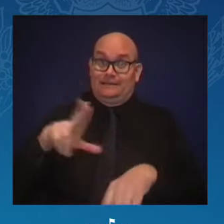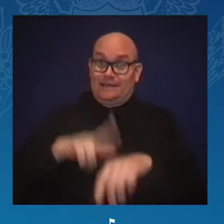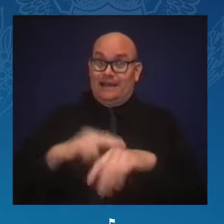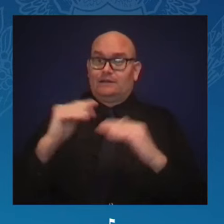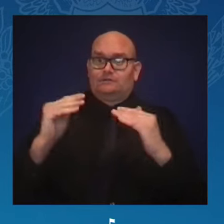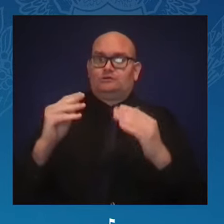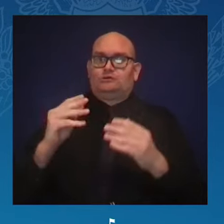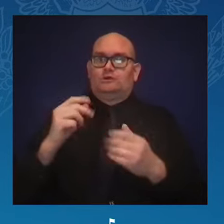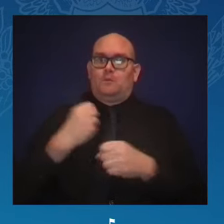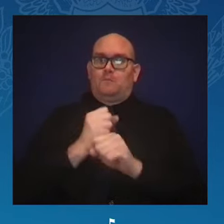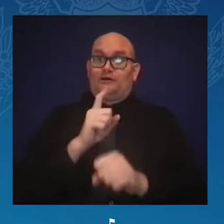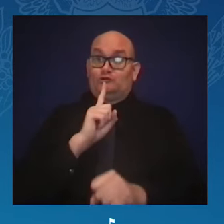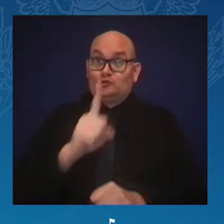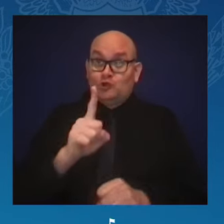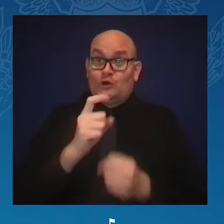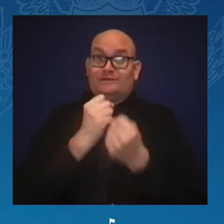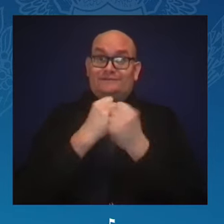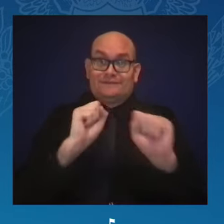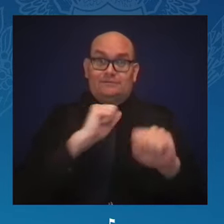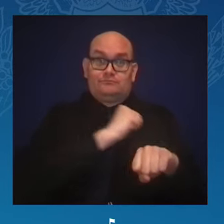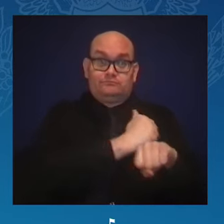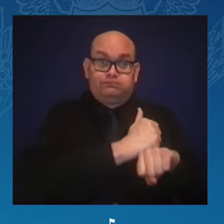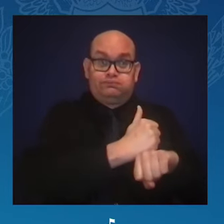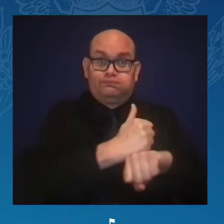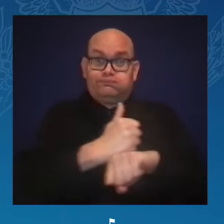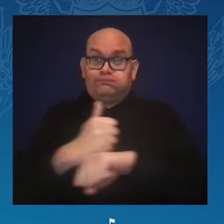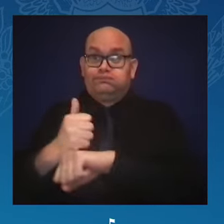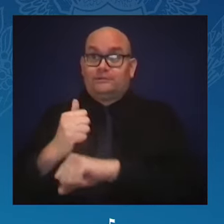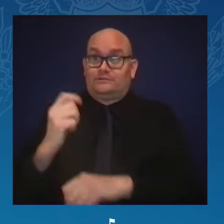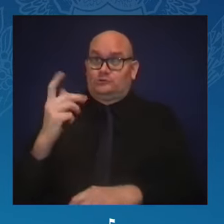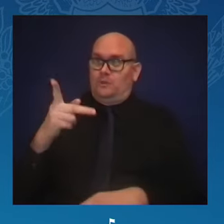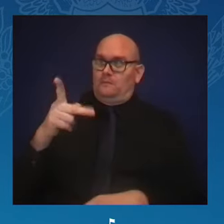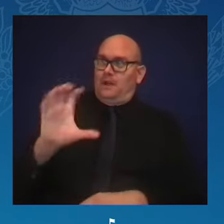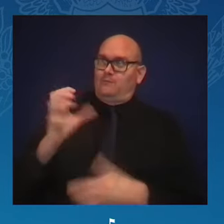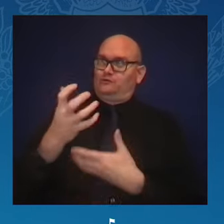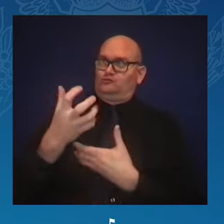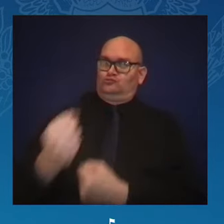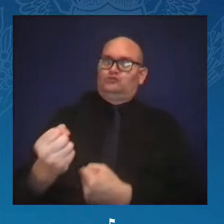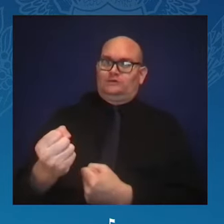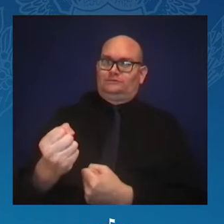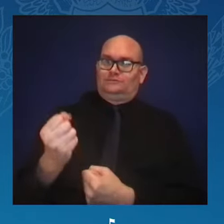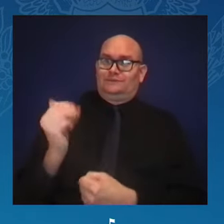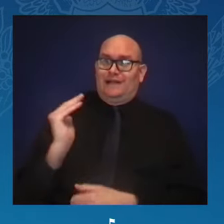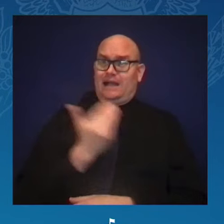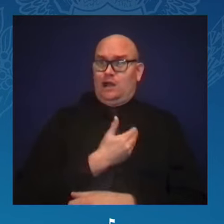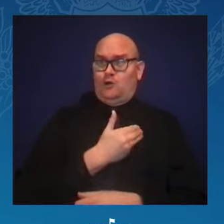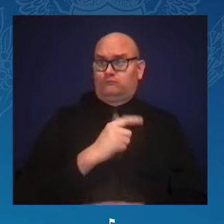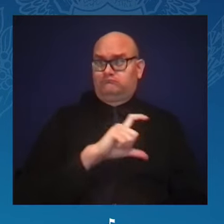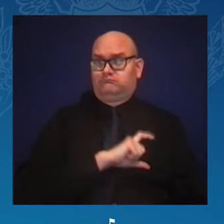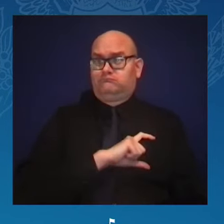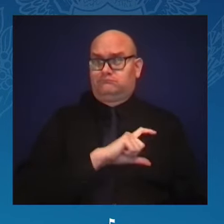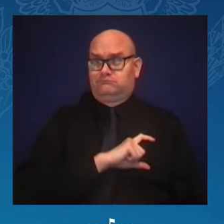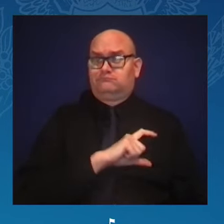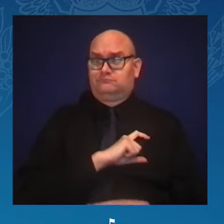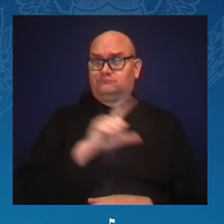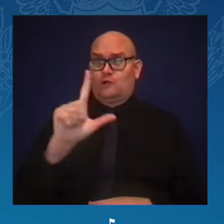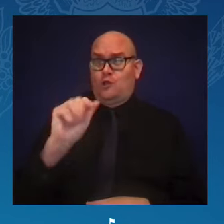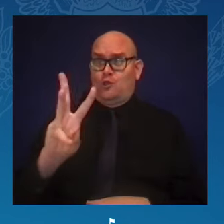For far too long, our justice system has not fully reflected the diversity of our nation.